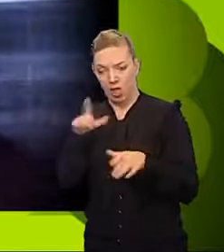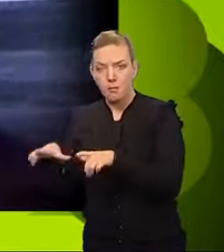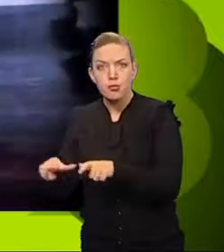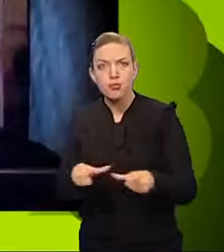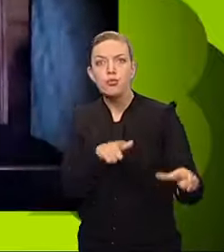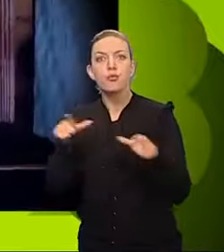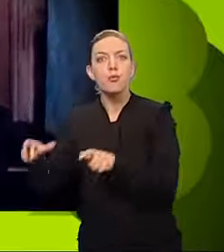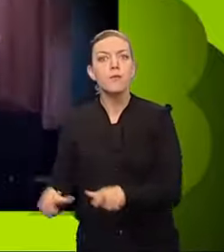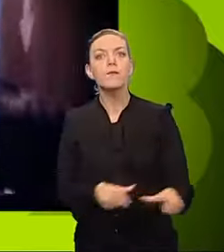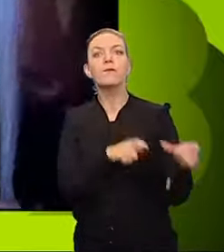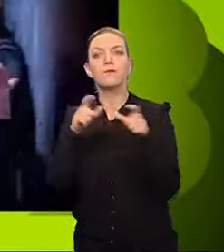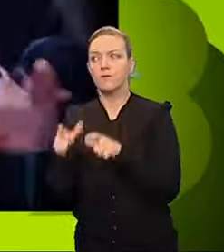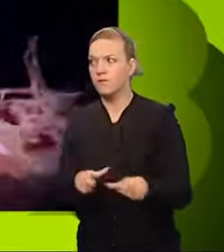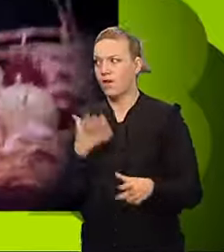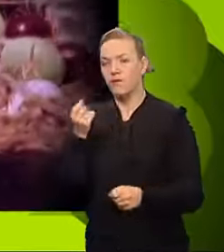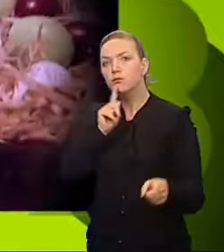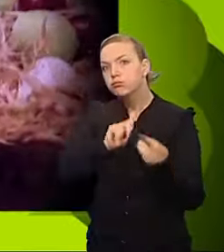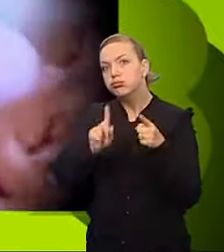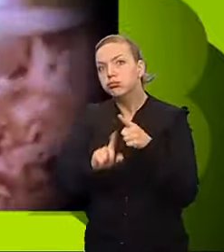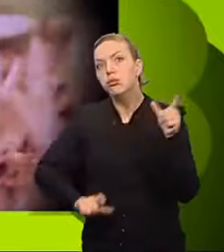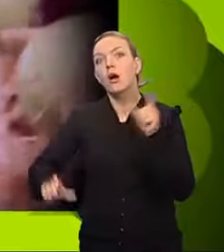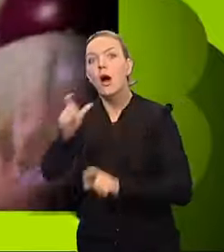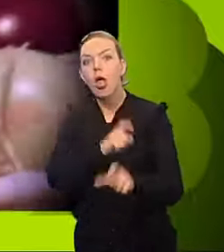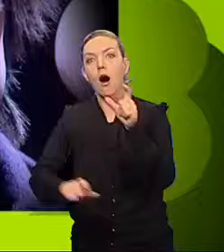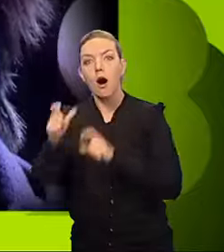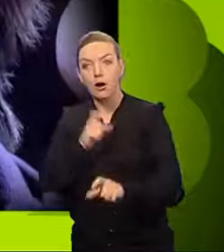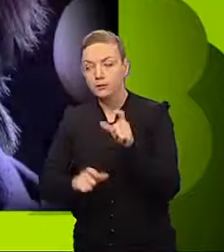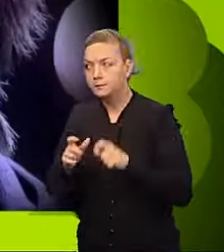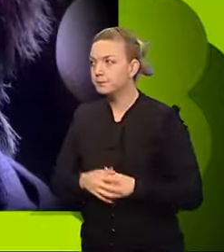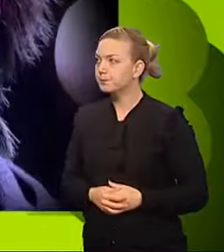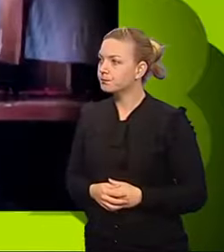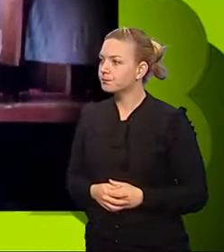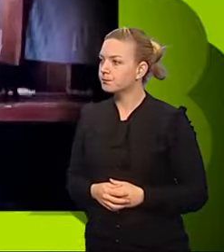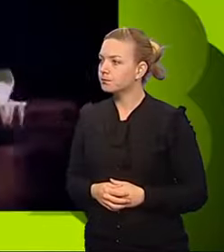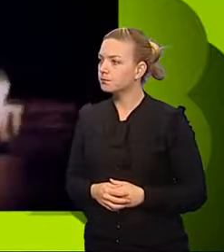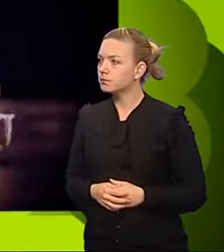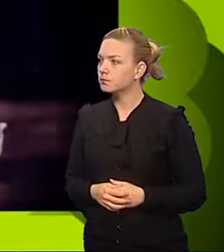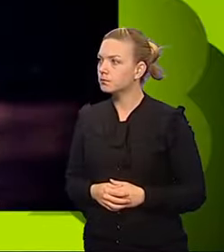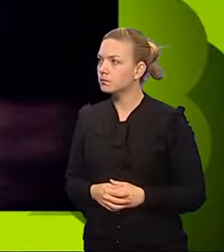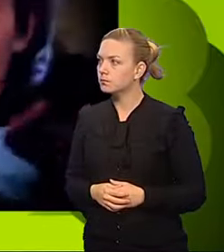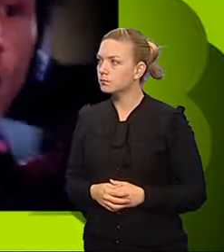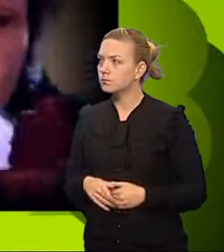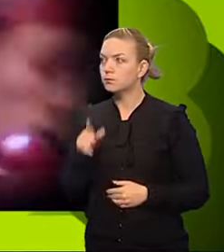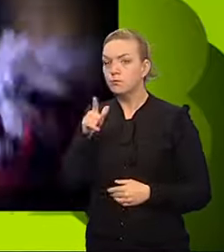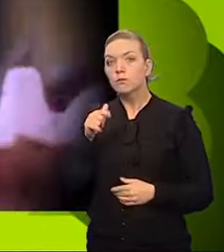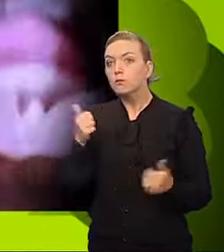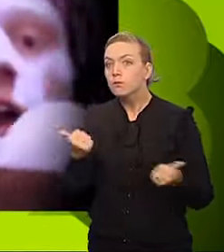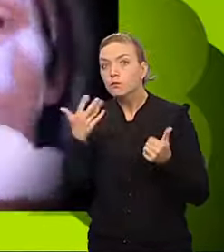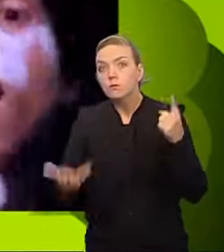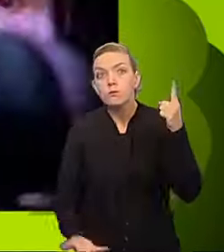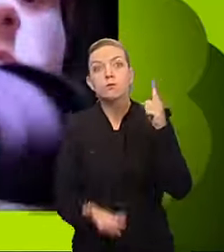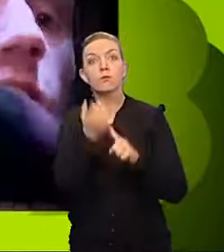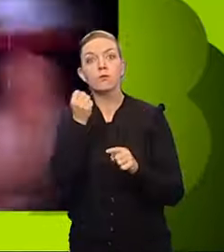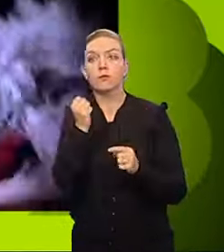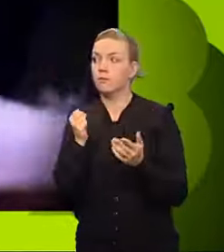matching coloured vulture eggs. Which they will find at the back of each booth. To successfully complete the challenge, they must